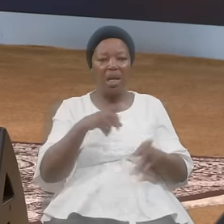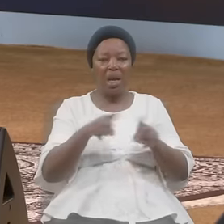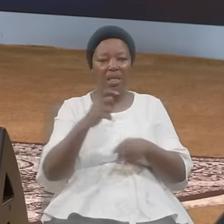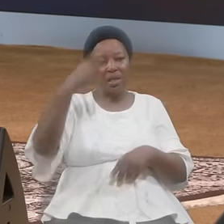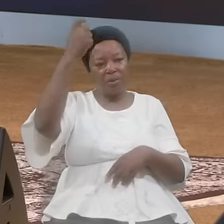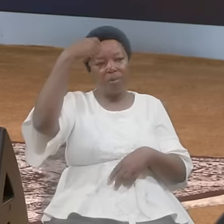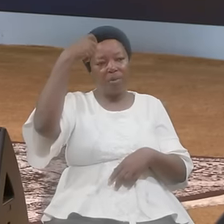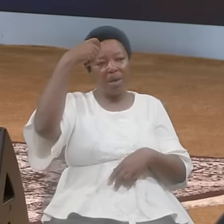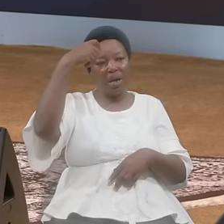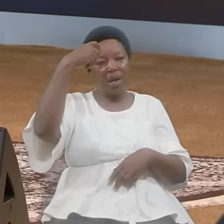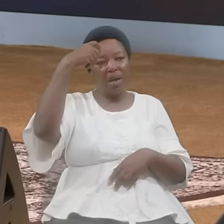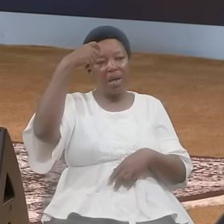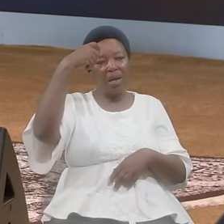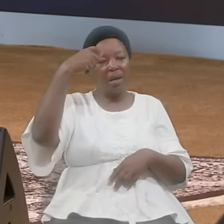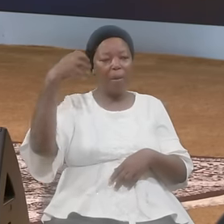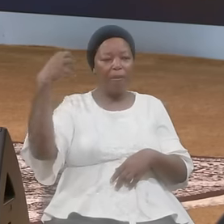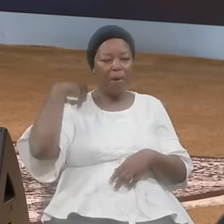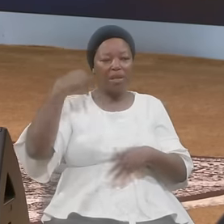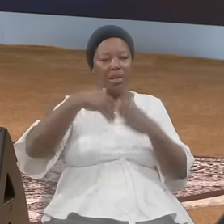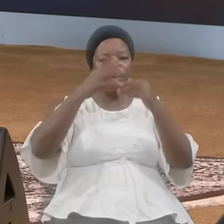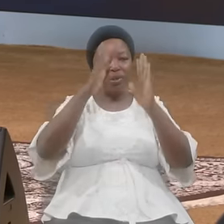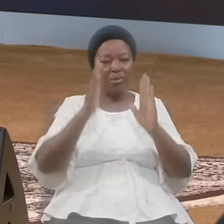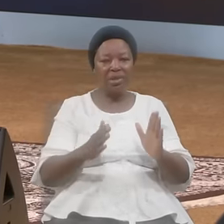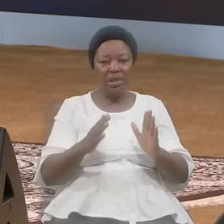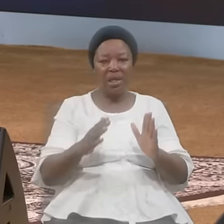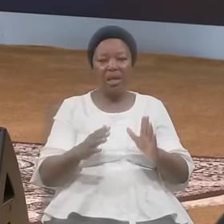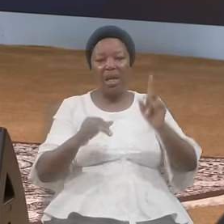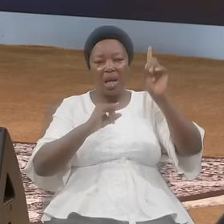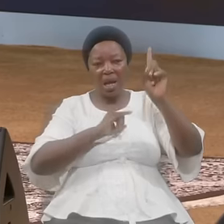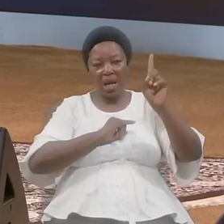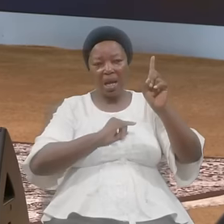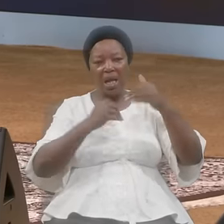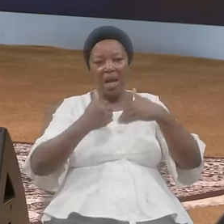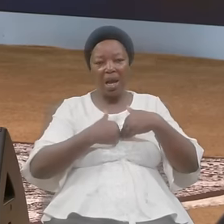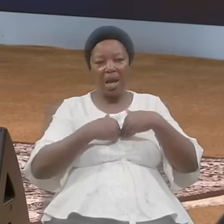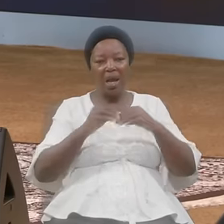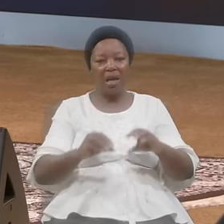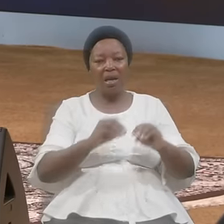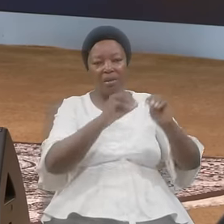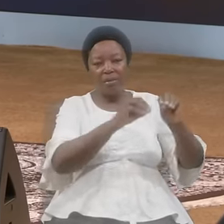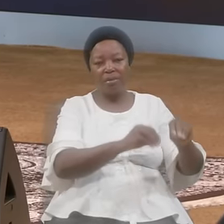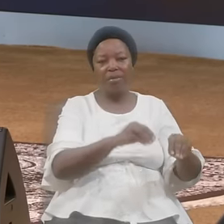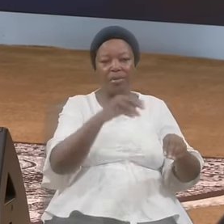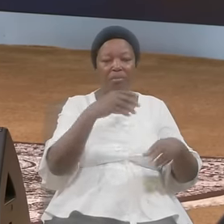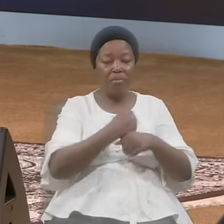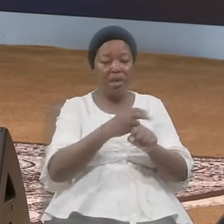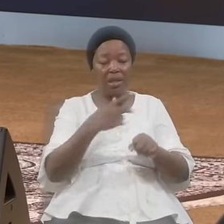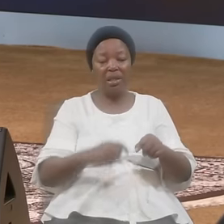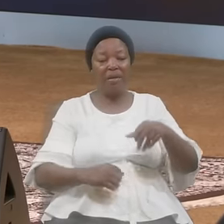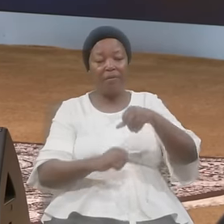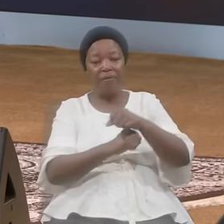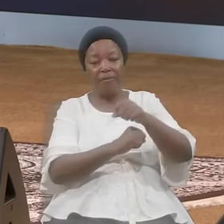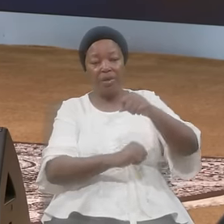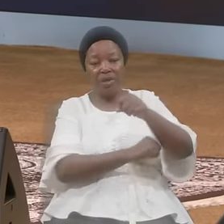Wise Master Builder I Have Laged The Foundation And